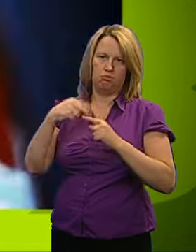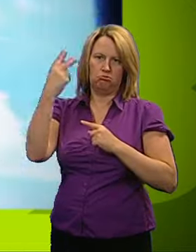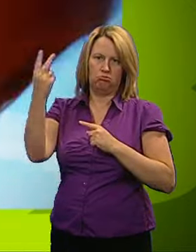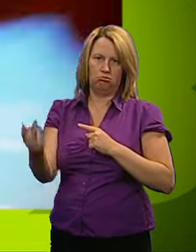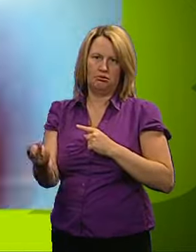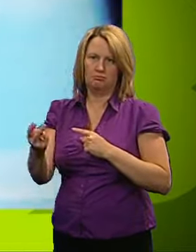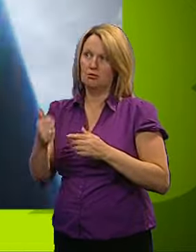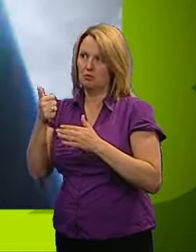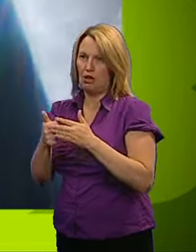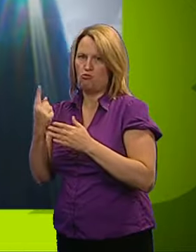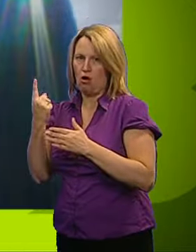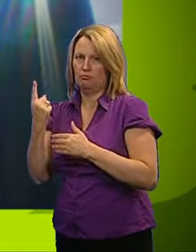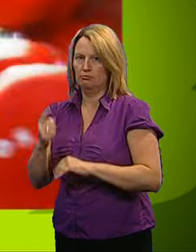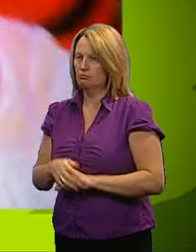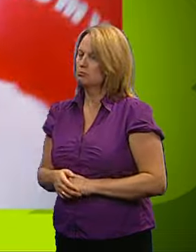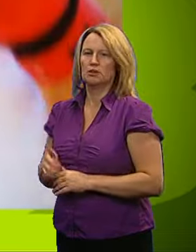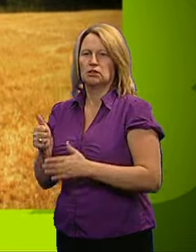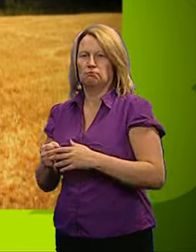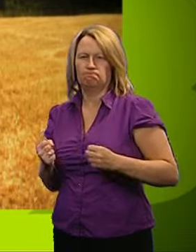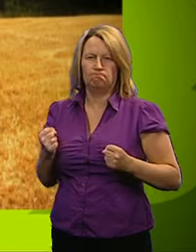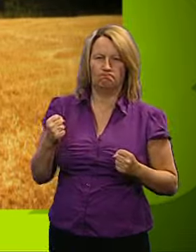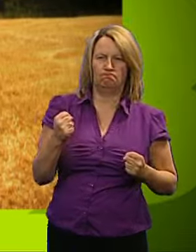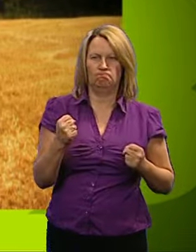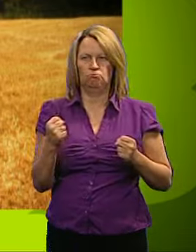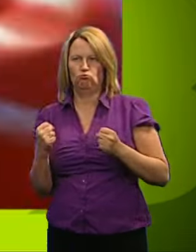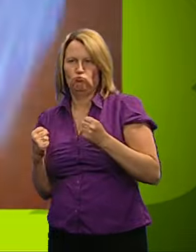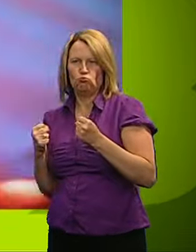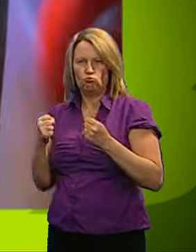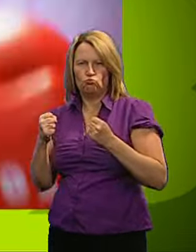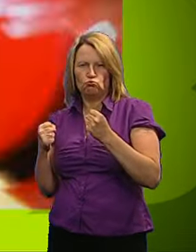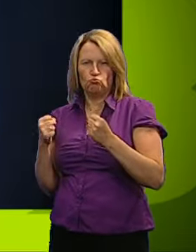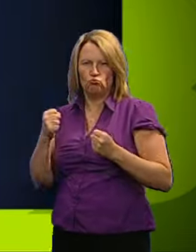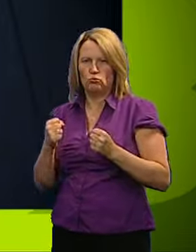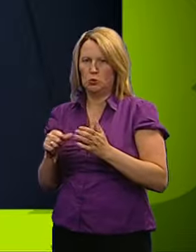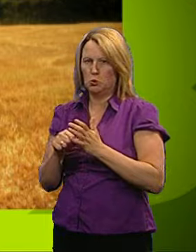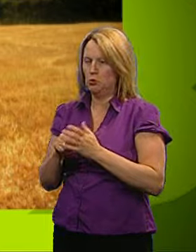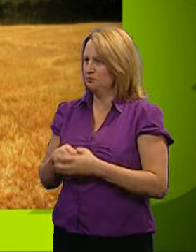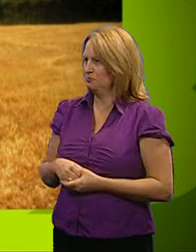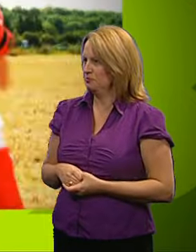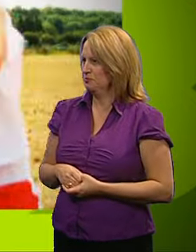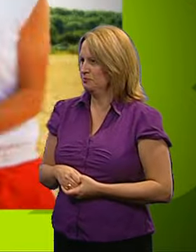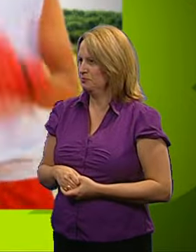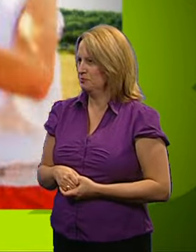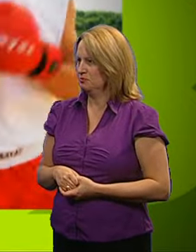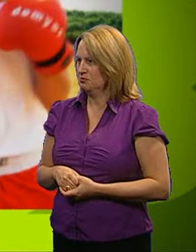round one begins. He's showing no mercy, unleashing a flurry of devastating blows.